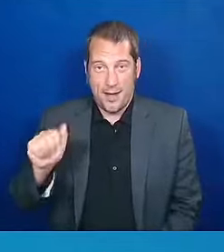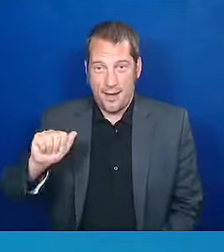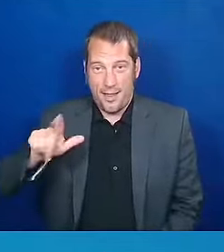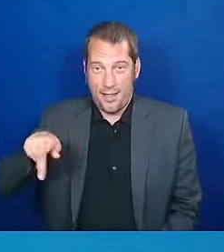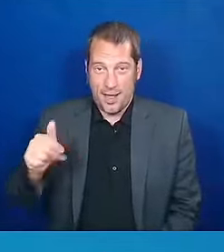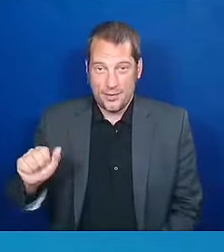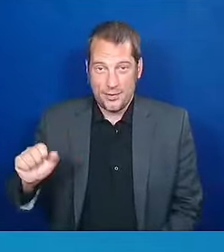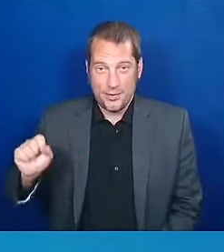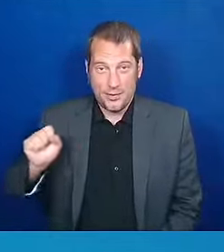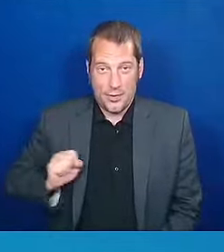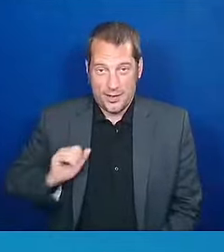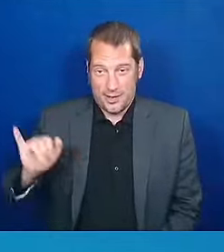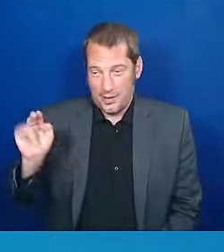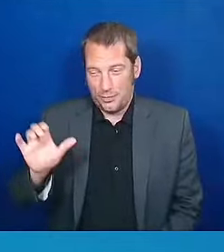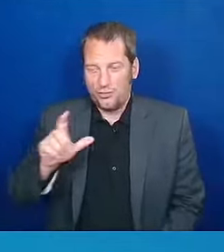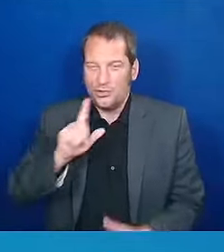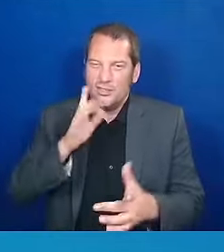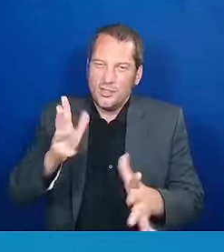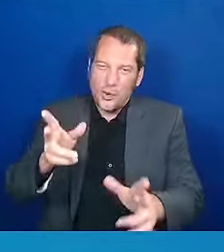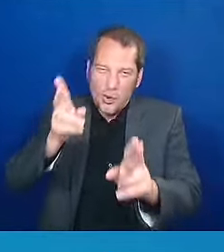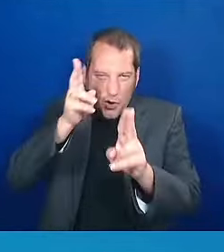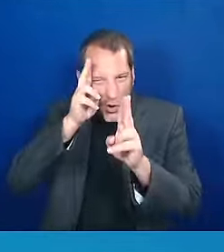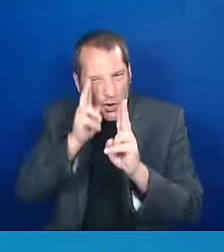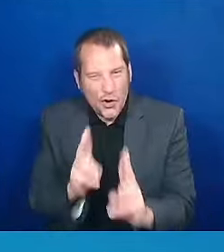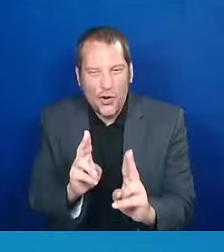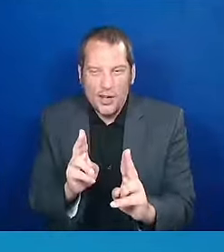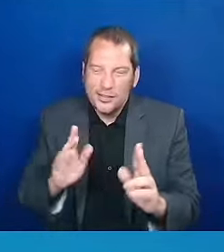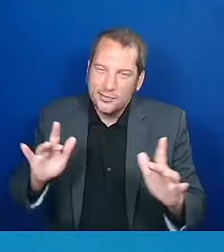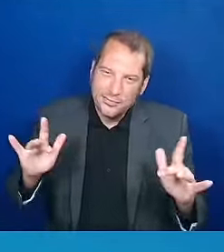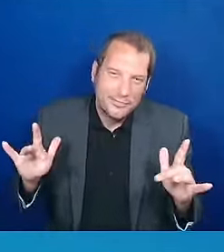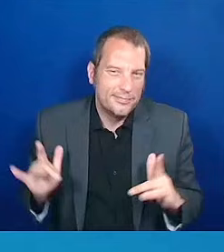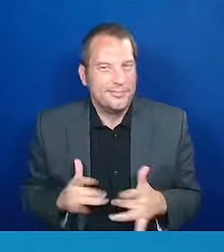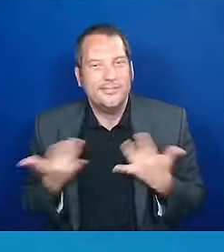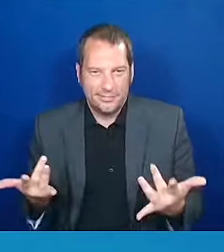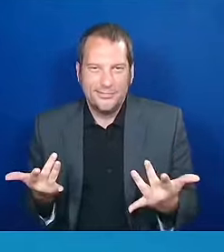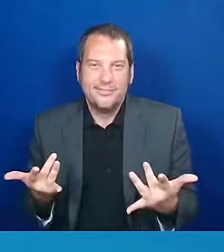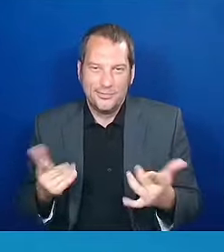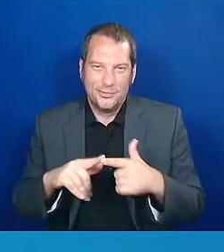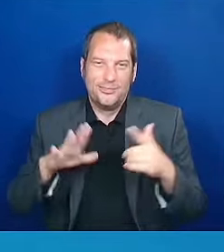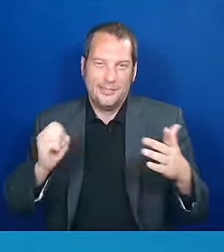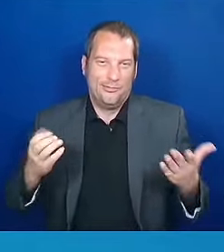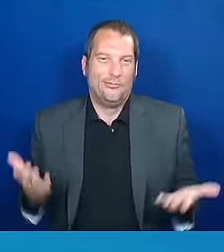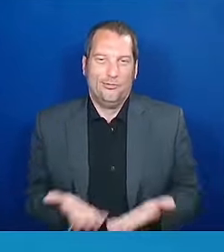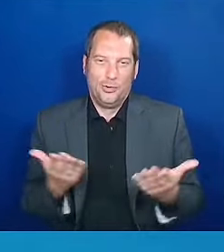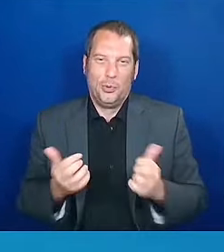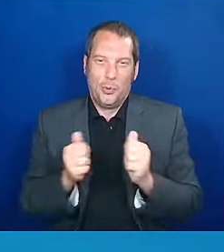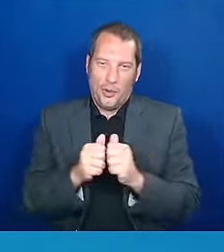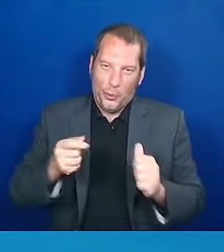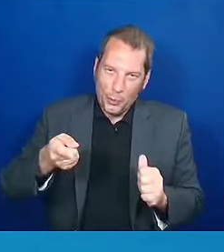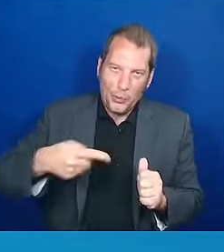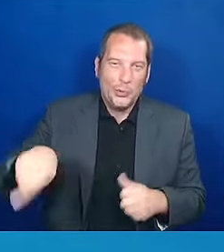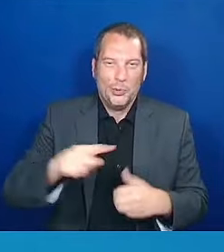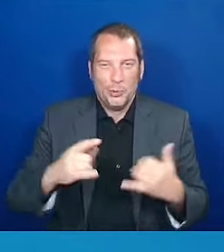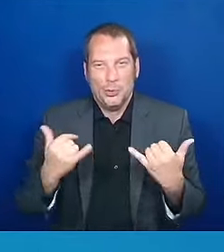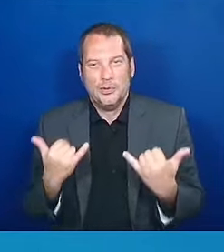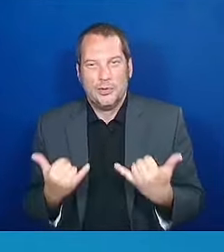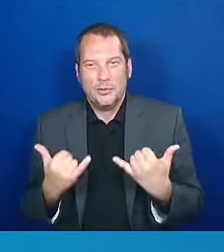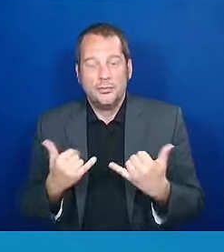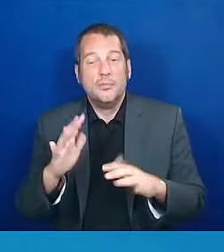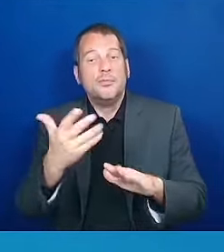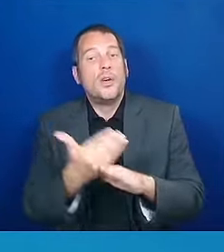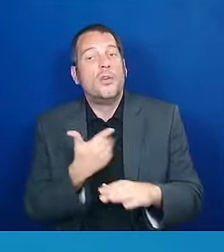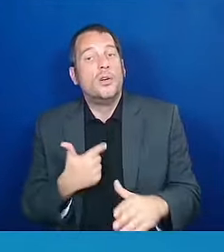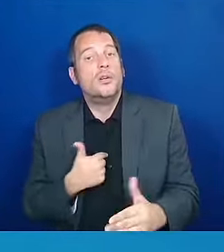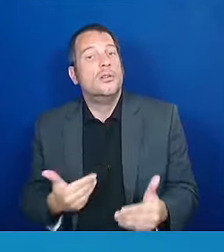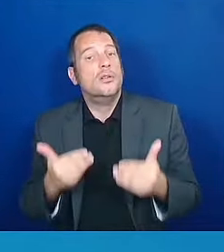and a joy to be with you today. Before I begin, I will say a few words on